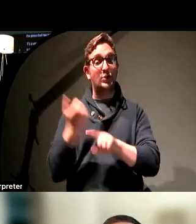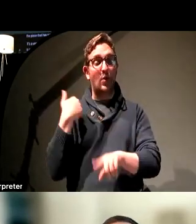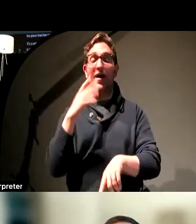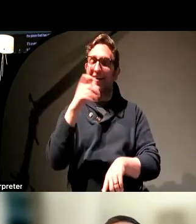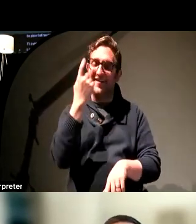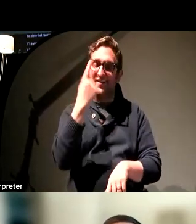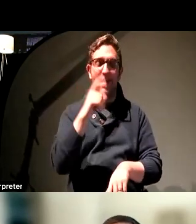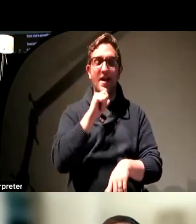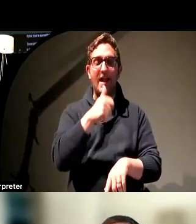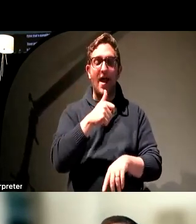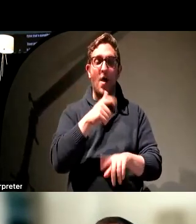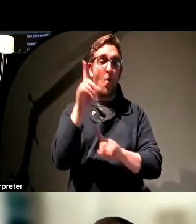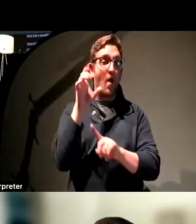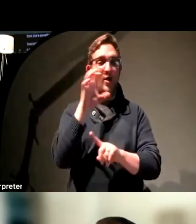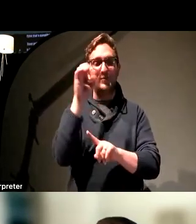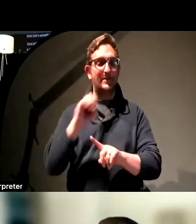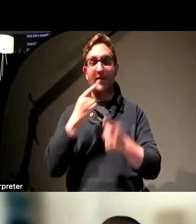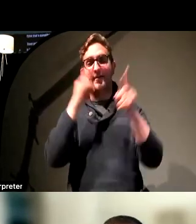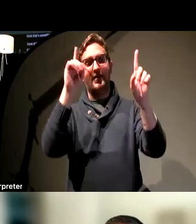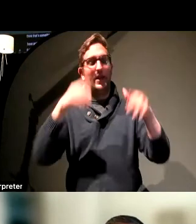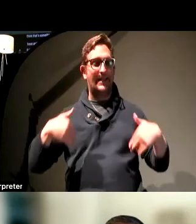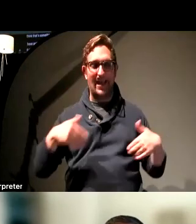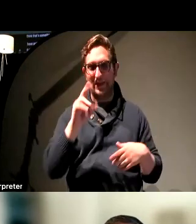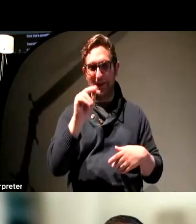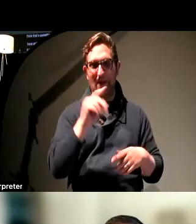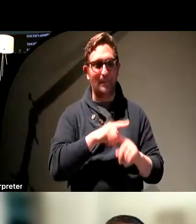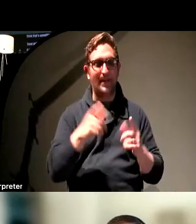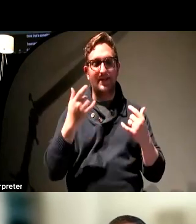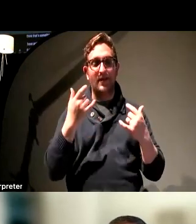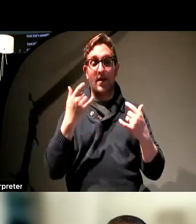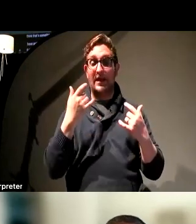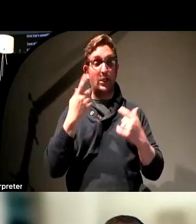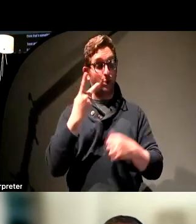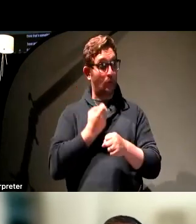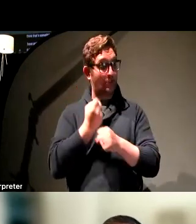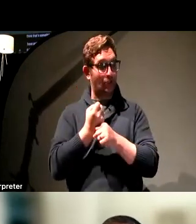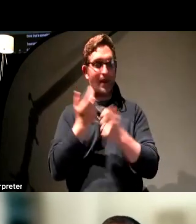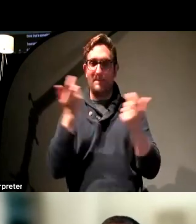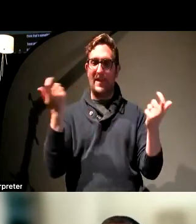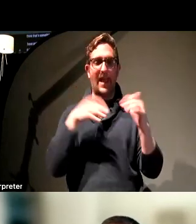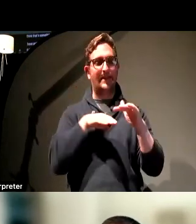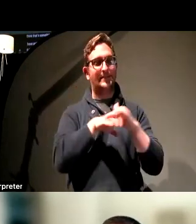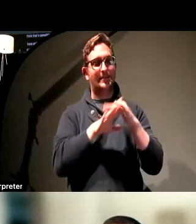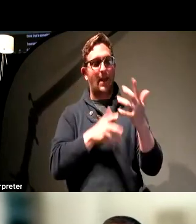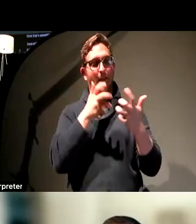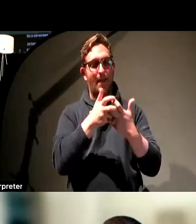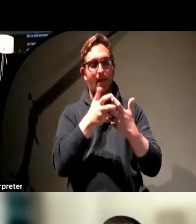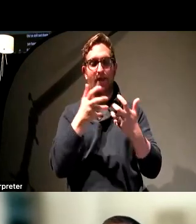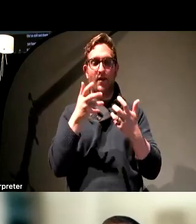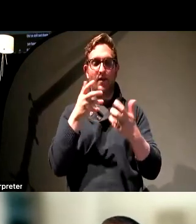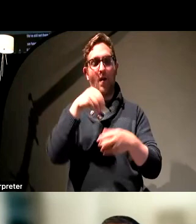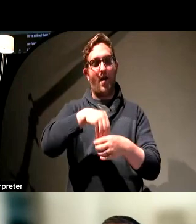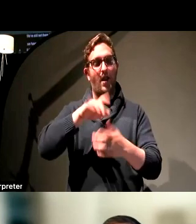will say that. We have data. WebAIM has for years now done a pretty big accessibility survey across the web. And